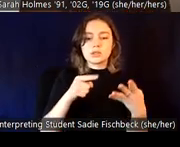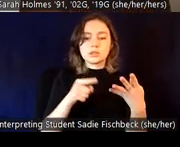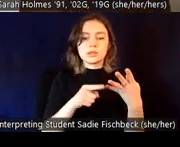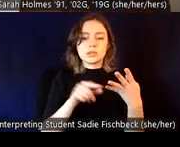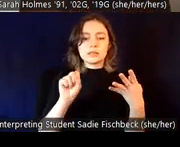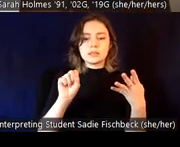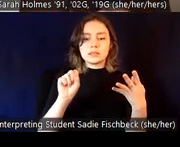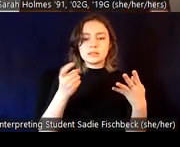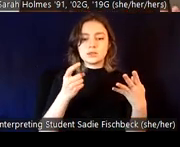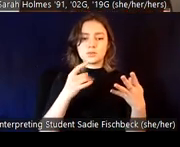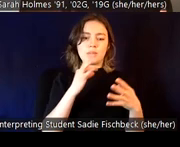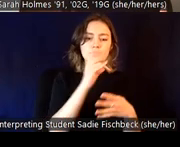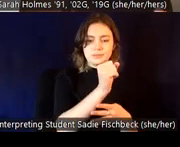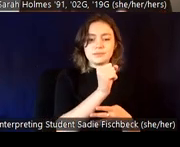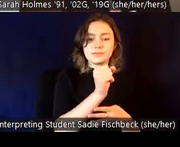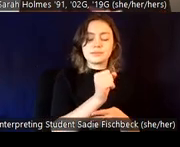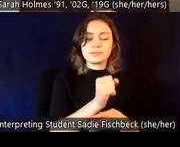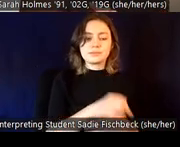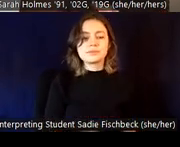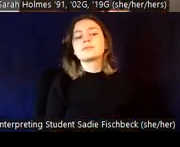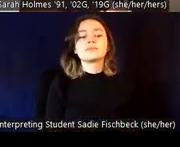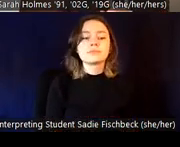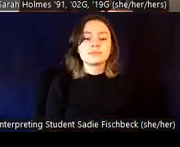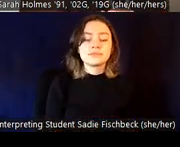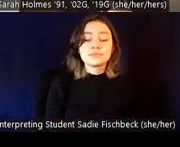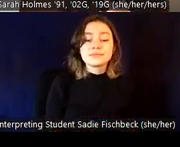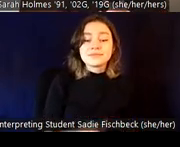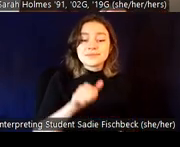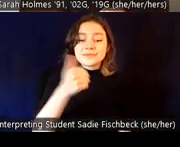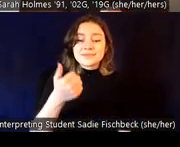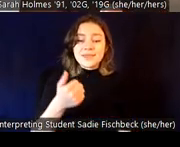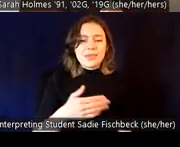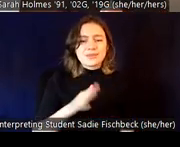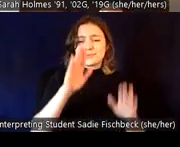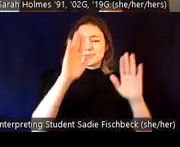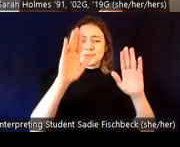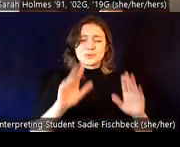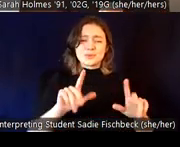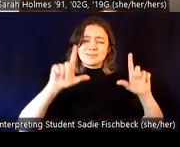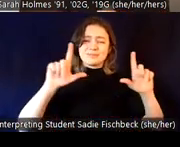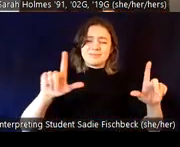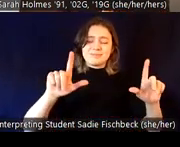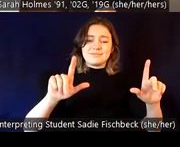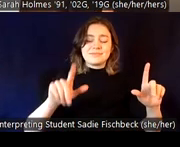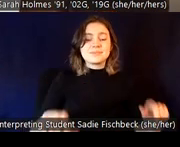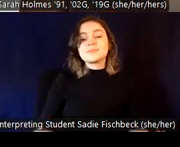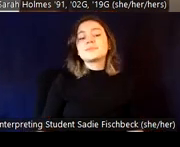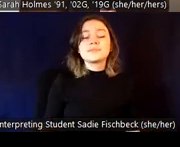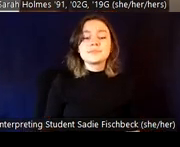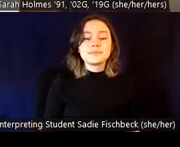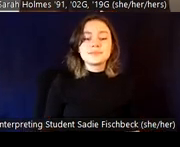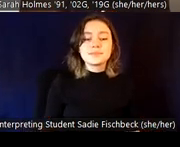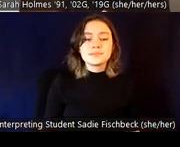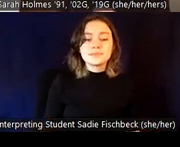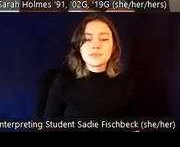Um, this is another really great infographic that I borrowed from social media and adapted. What I love about this is it talks about